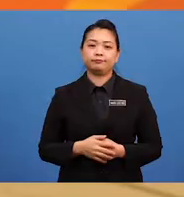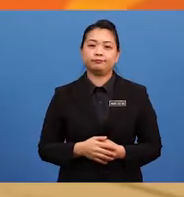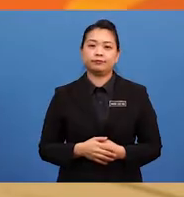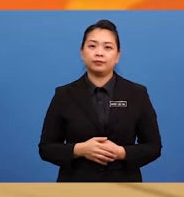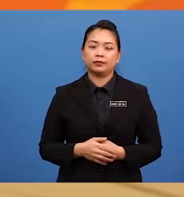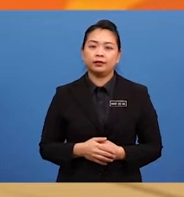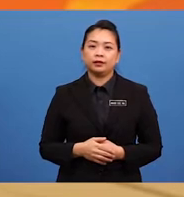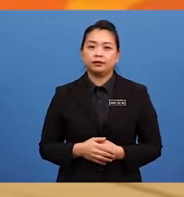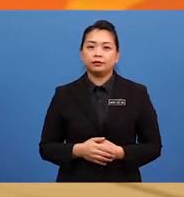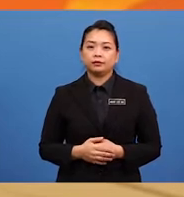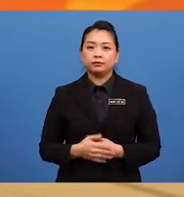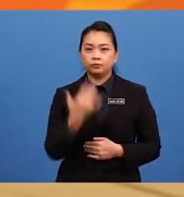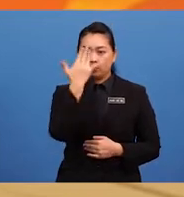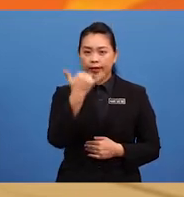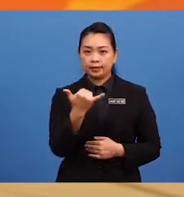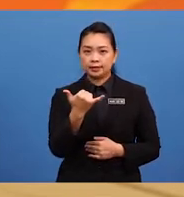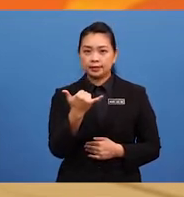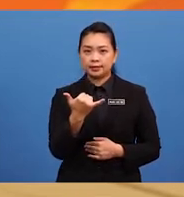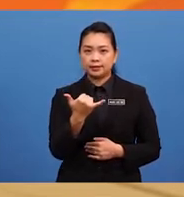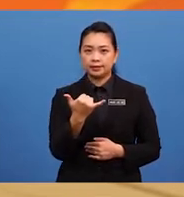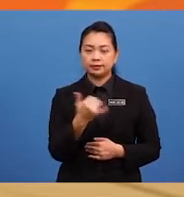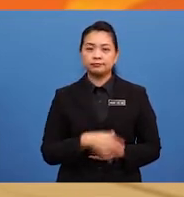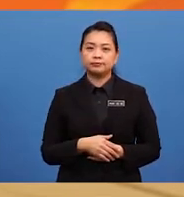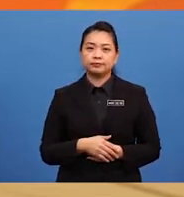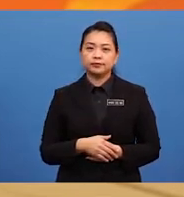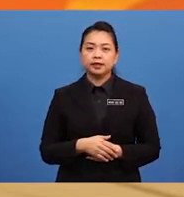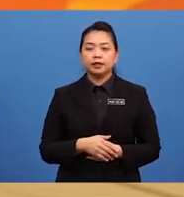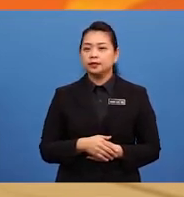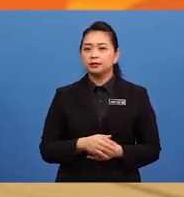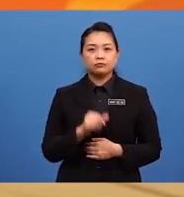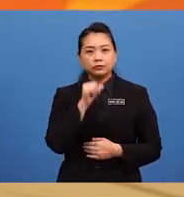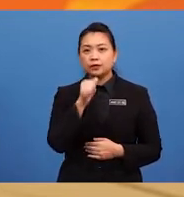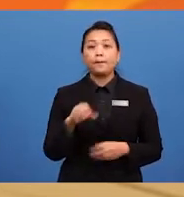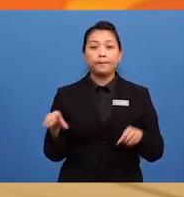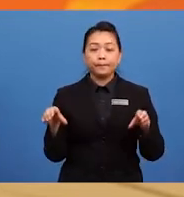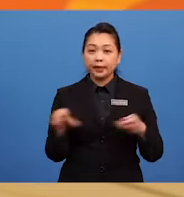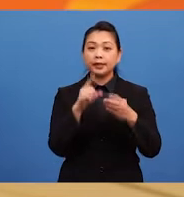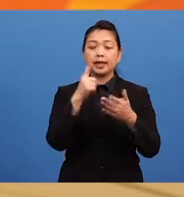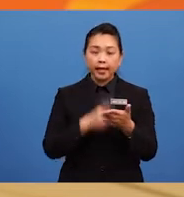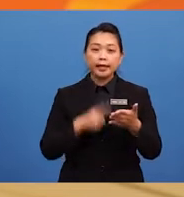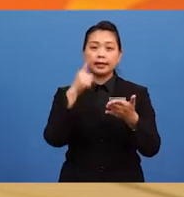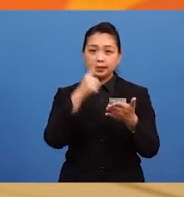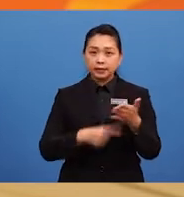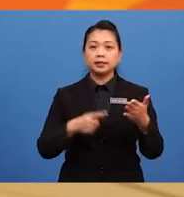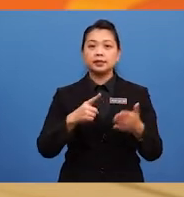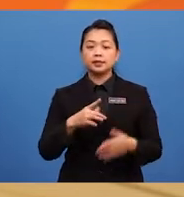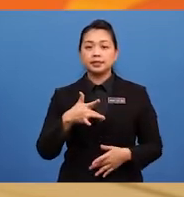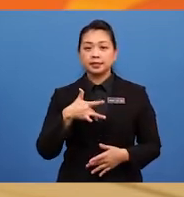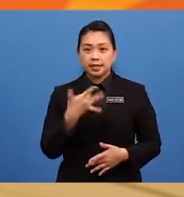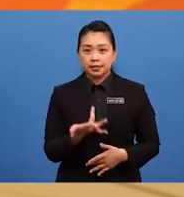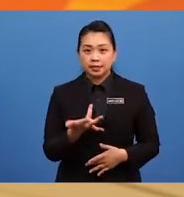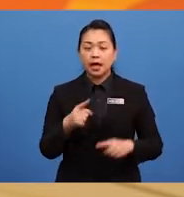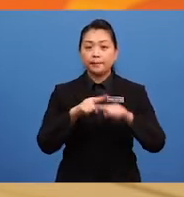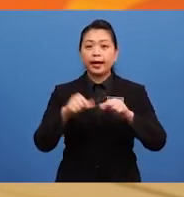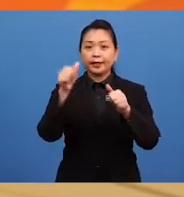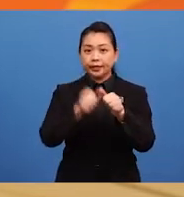Why this formula? True, it does not make any sense at all. But, each of